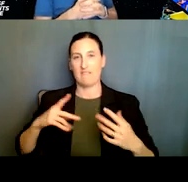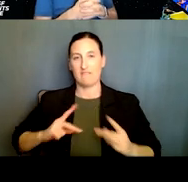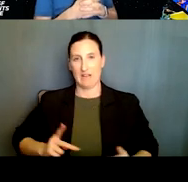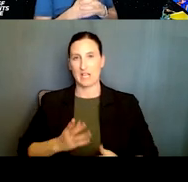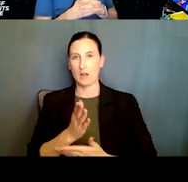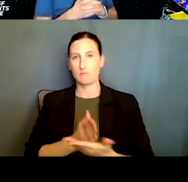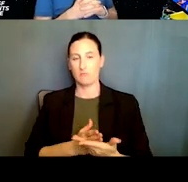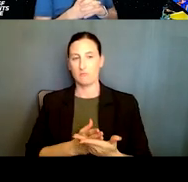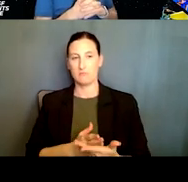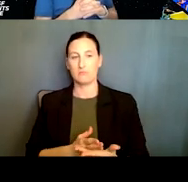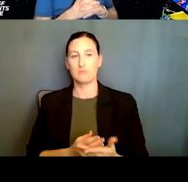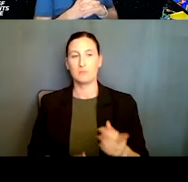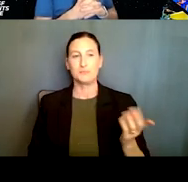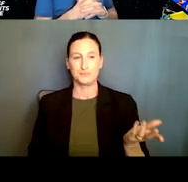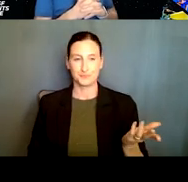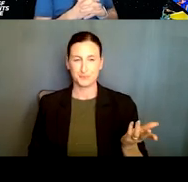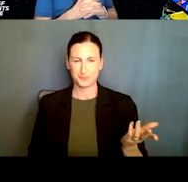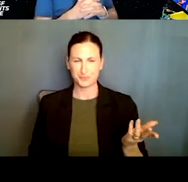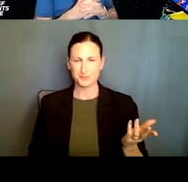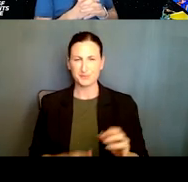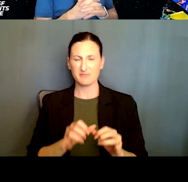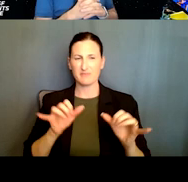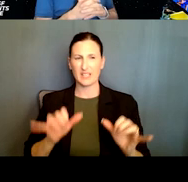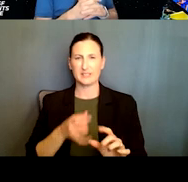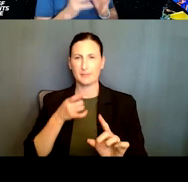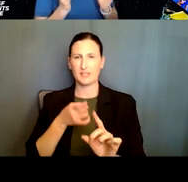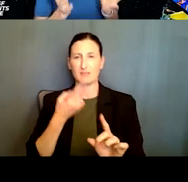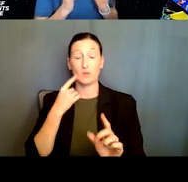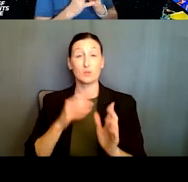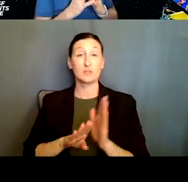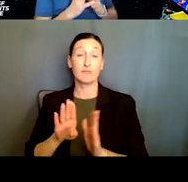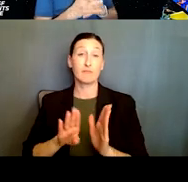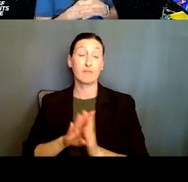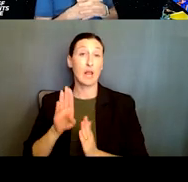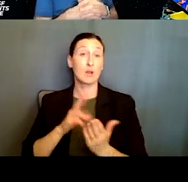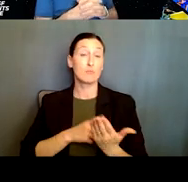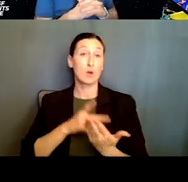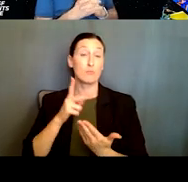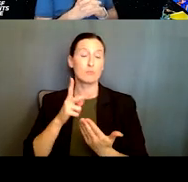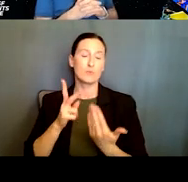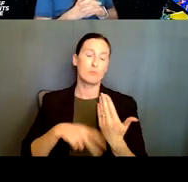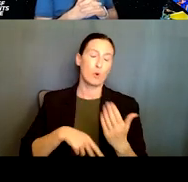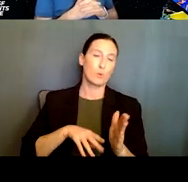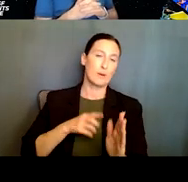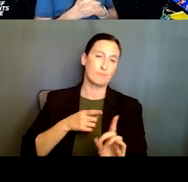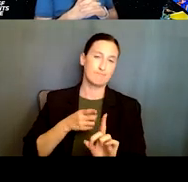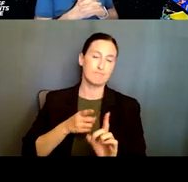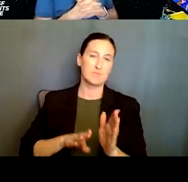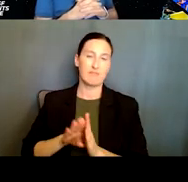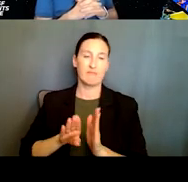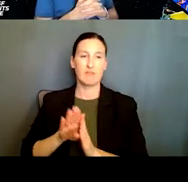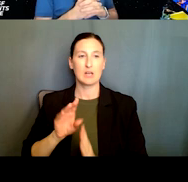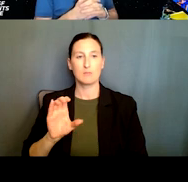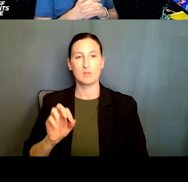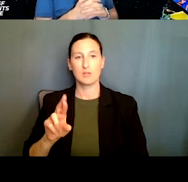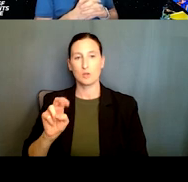the cyber-physical system aims to develop, uh, the program in this area aims to develop the core system science that is